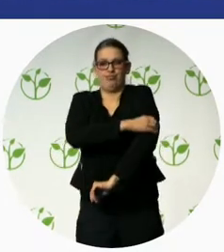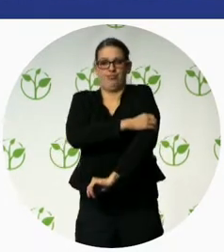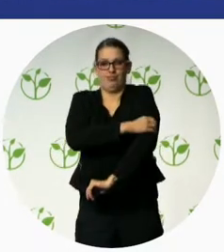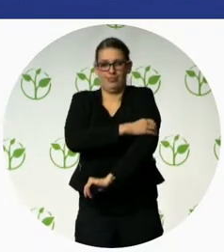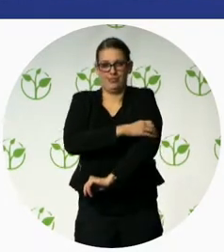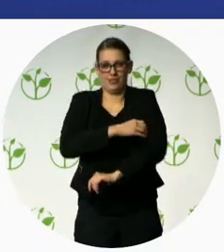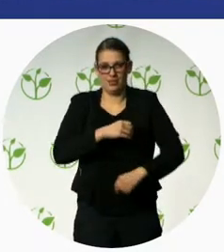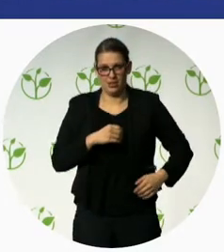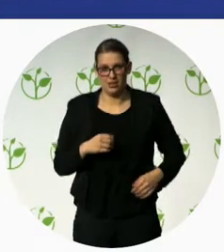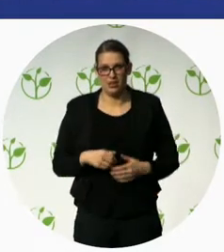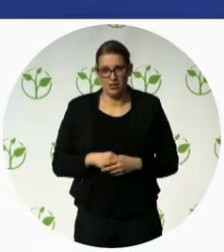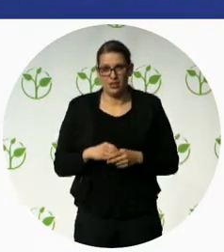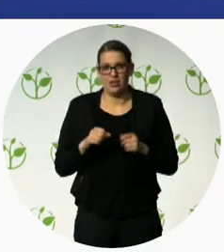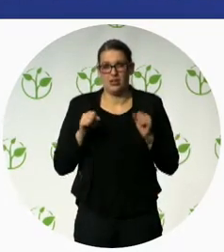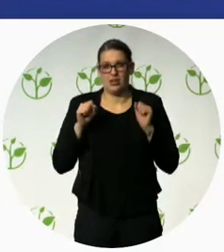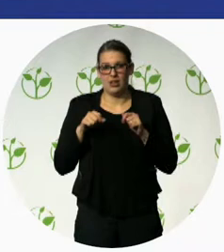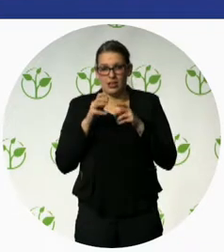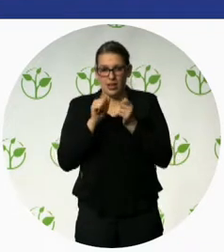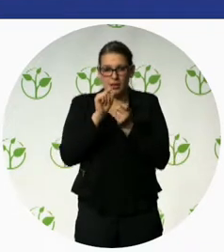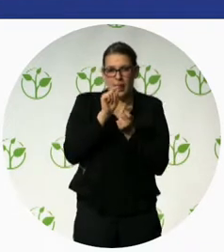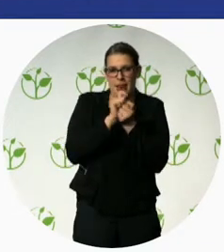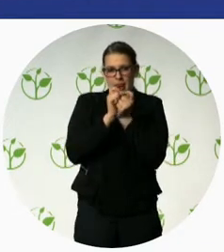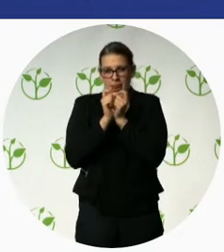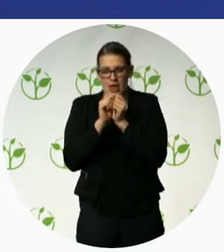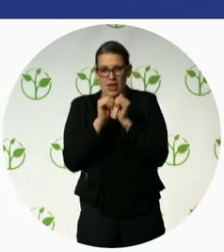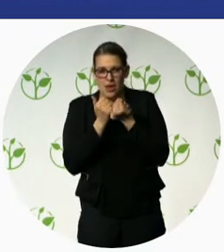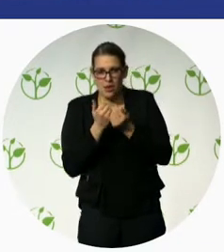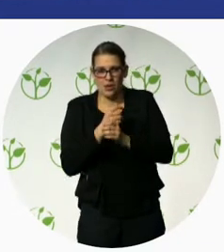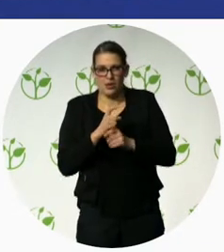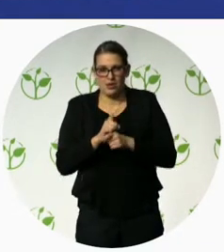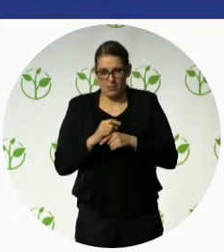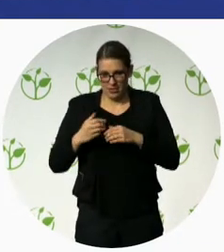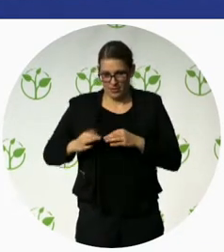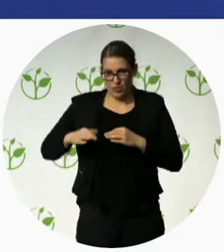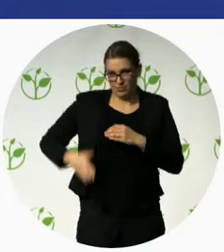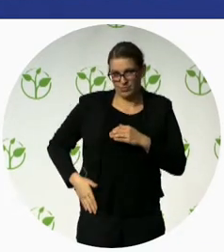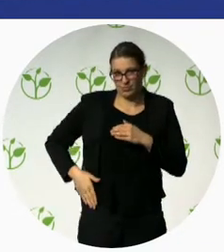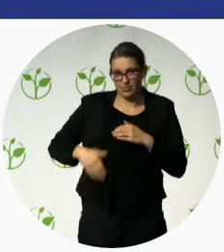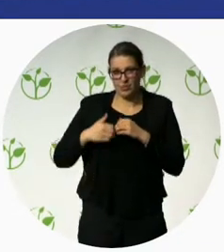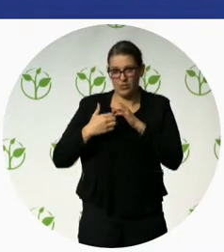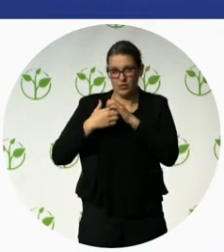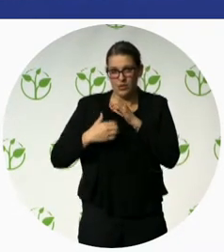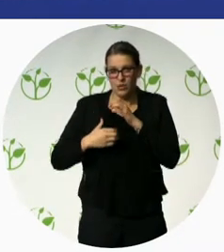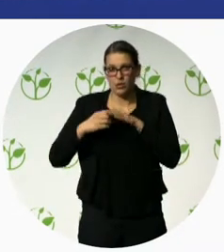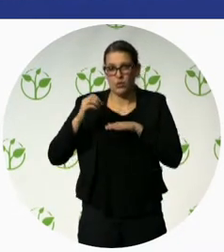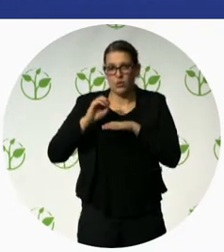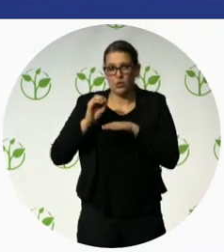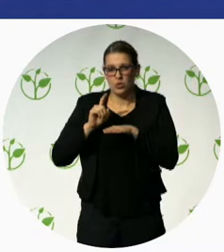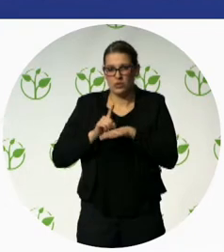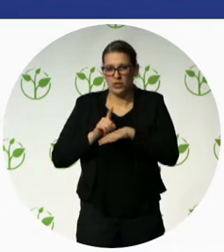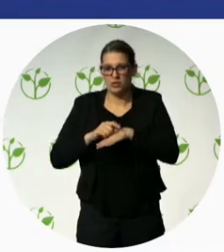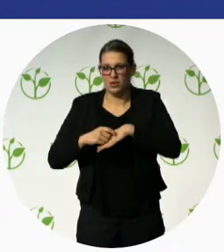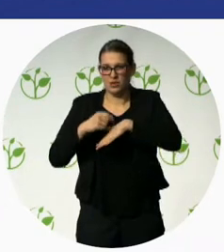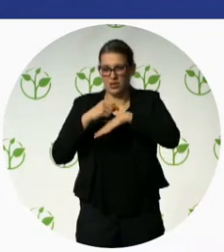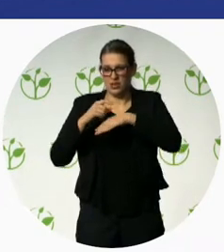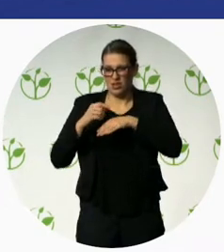so we get a seamless limb and where there is no seam there is less likelihood of failure so this